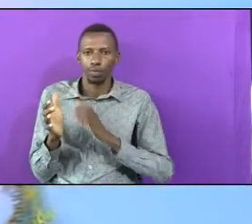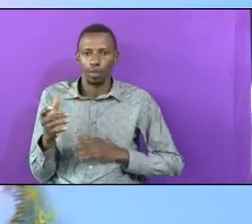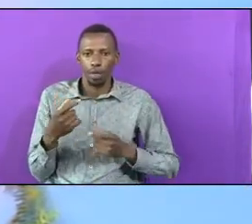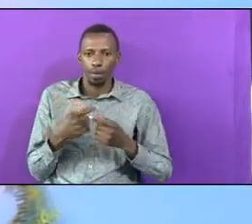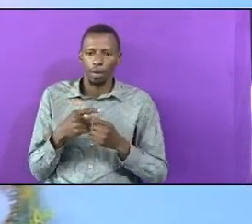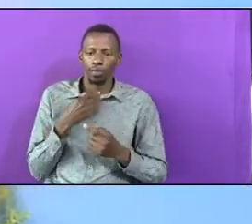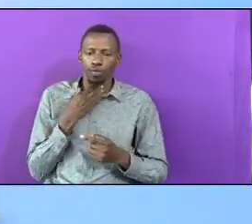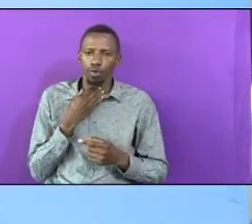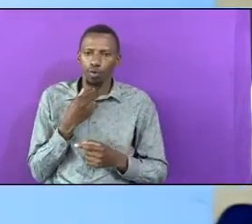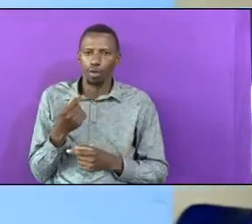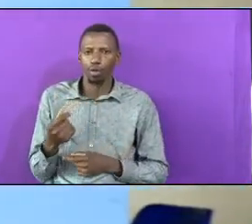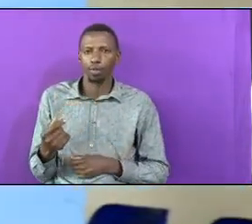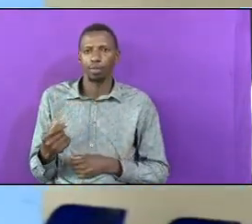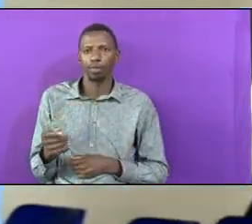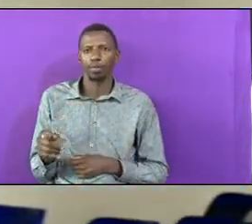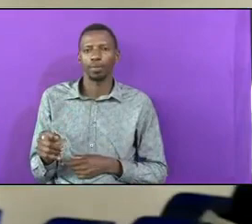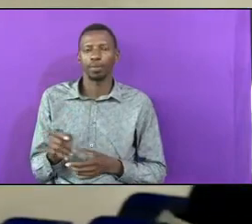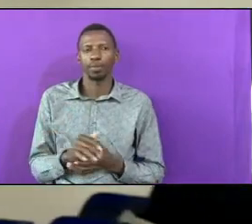Money